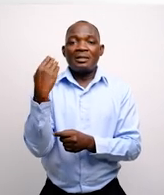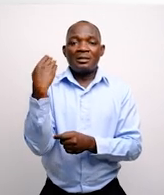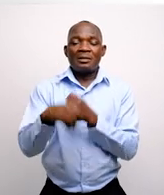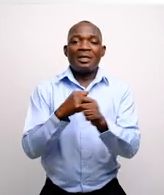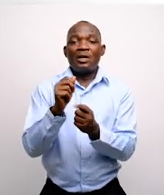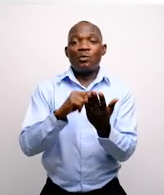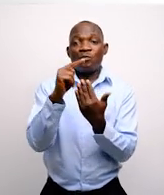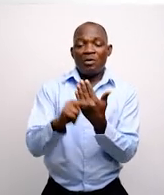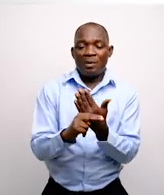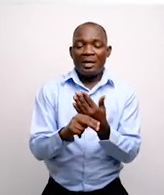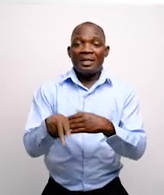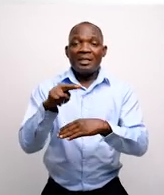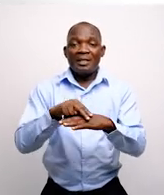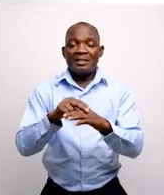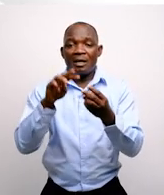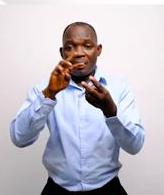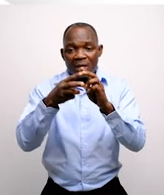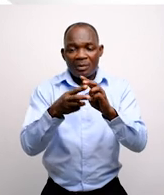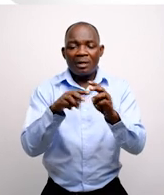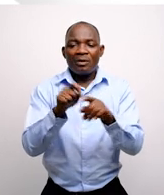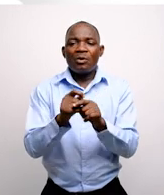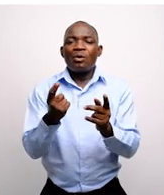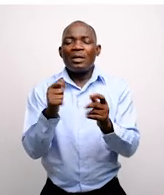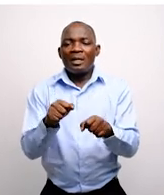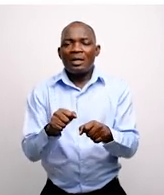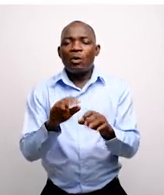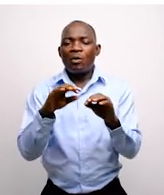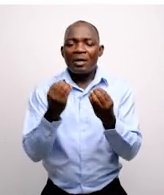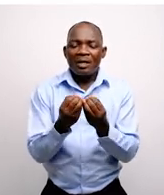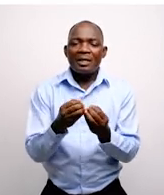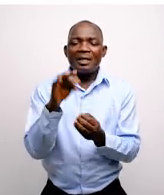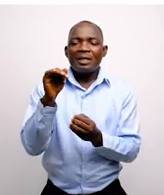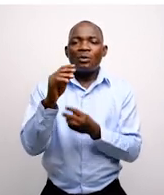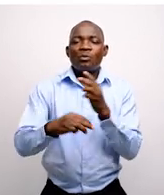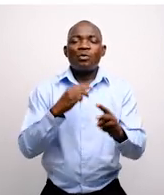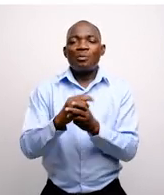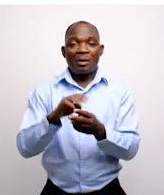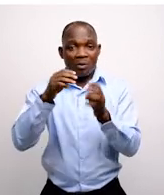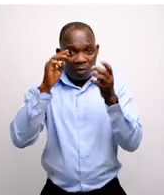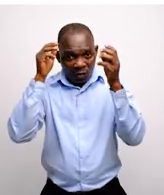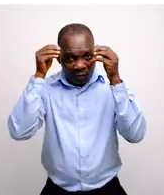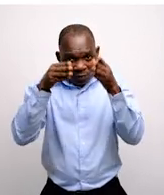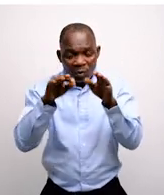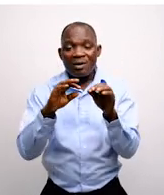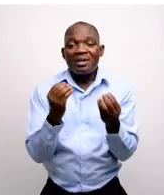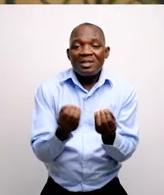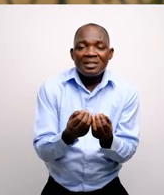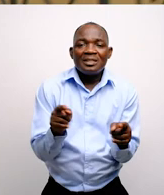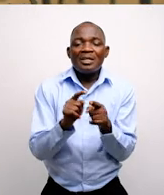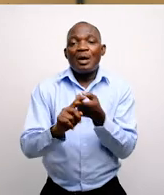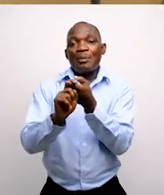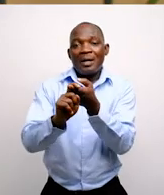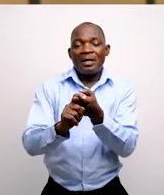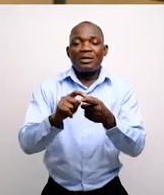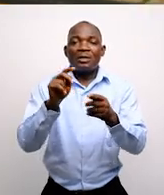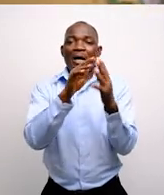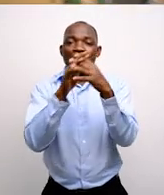in November 2021, Nature for Climate, a conglomerate of 19 global climate-focused organizations,